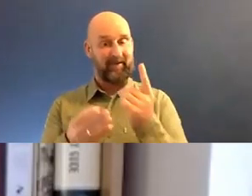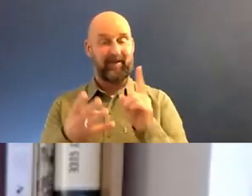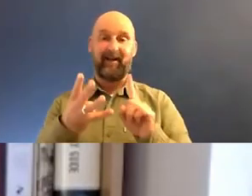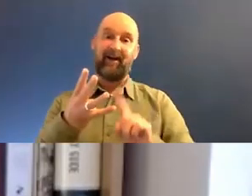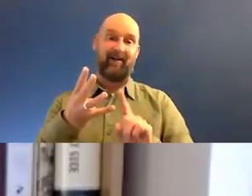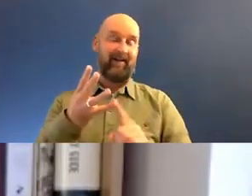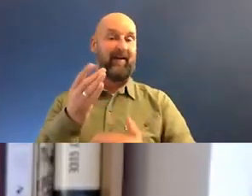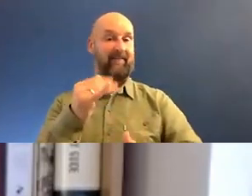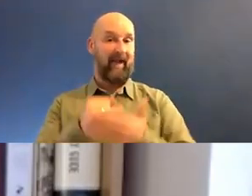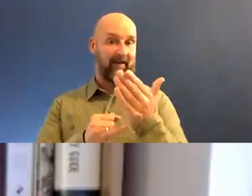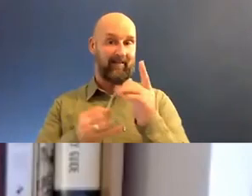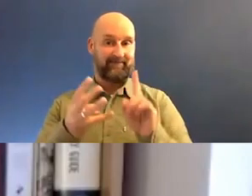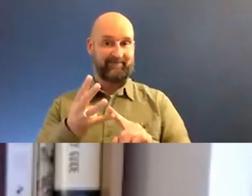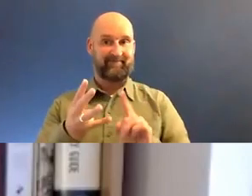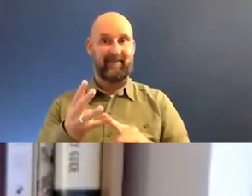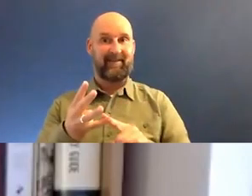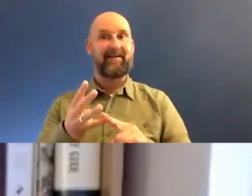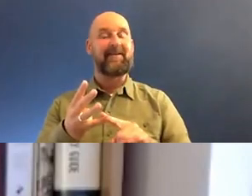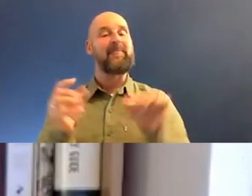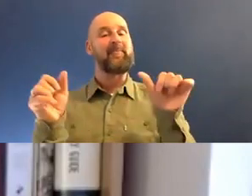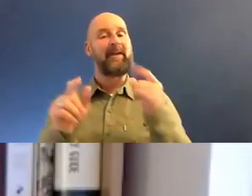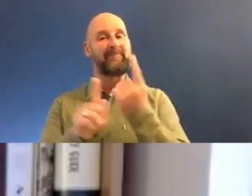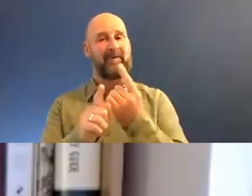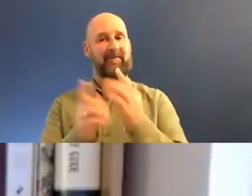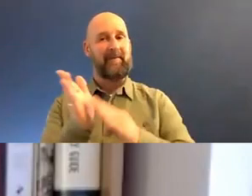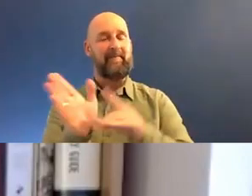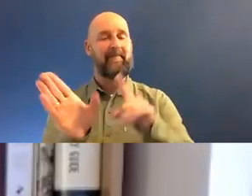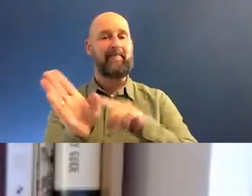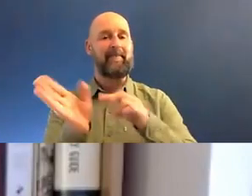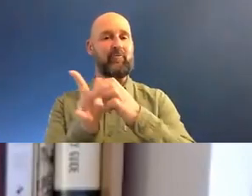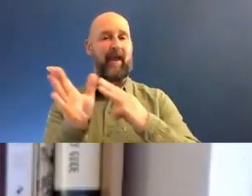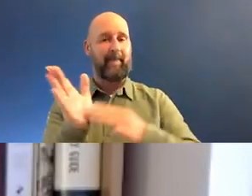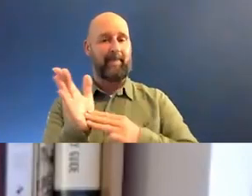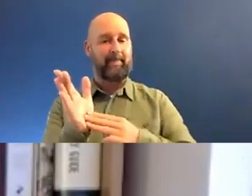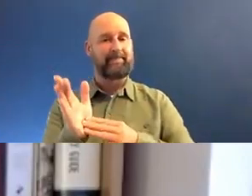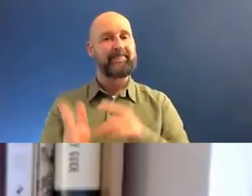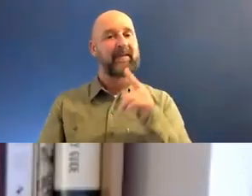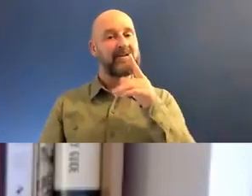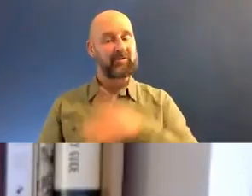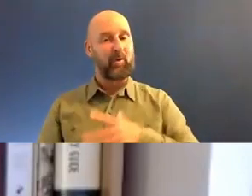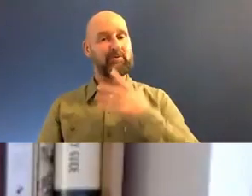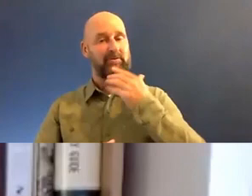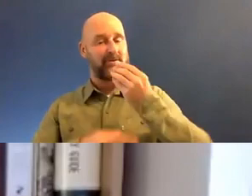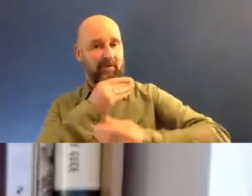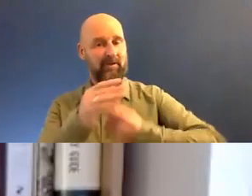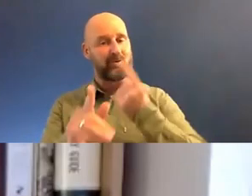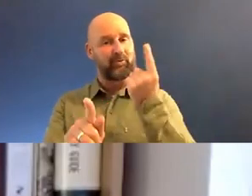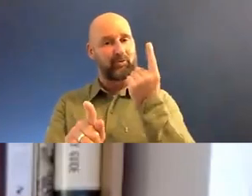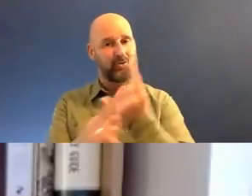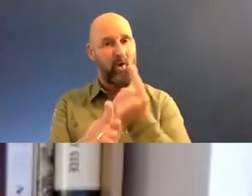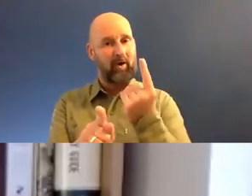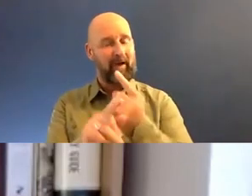speaker. We've already had a brief welcome from Miriam. Miriam, would you like to say a bit about